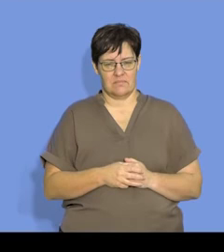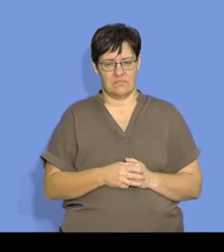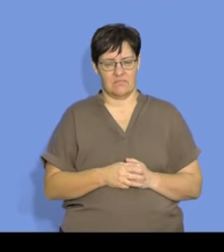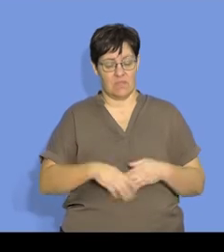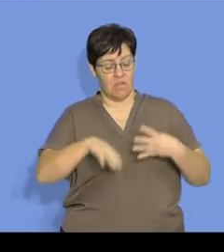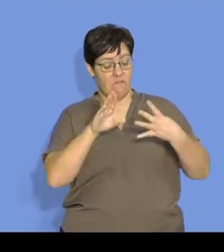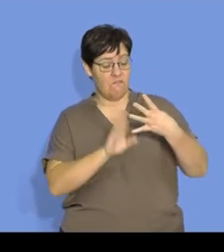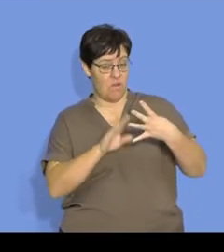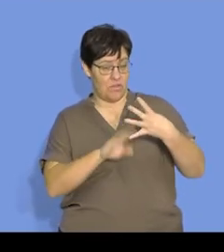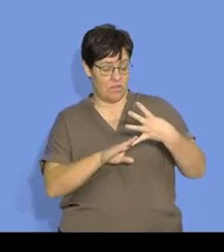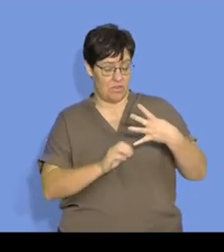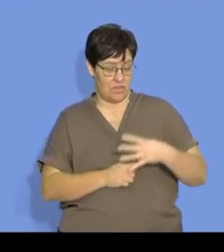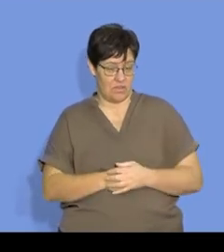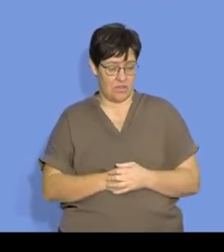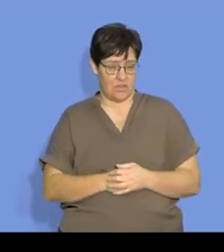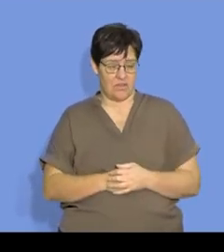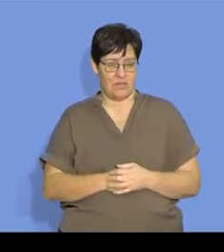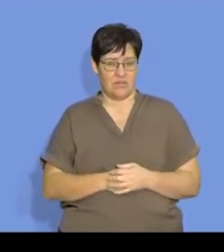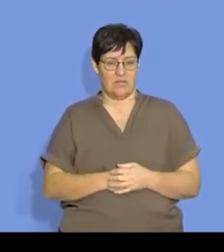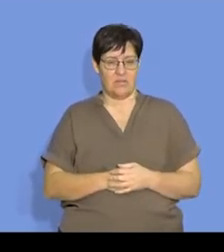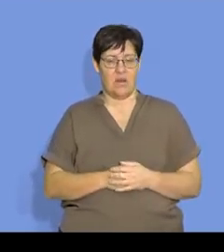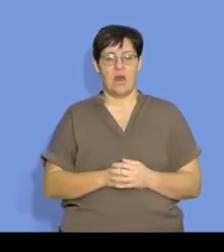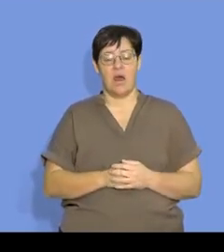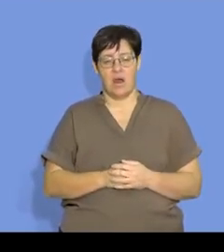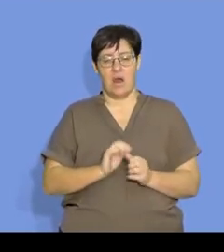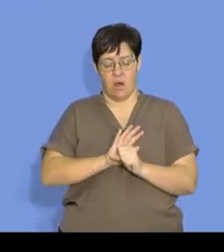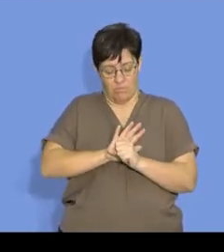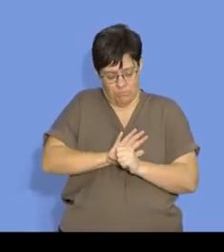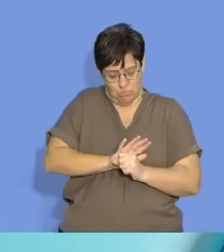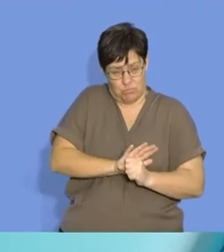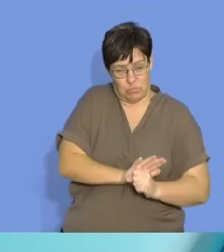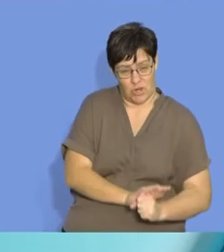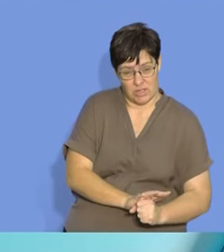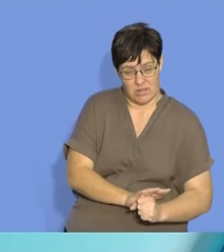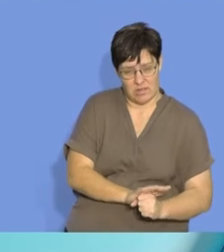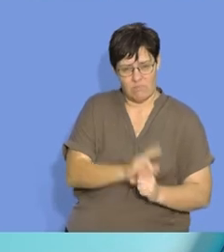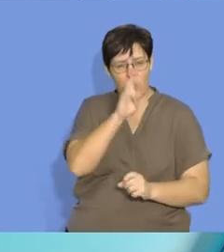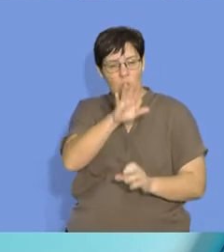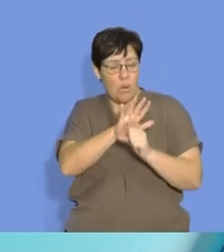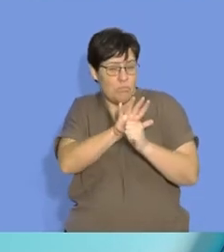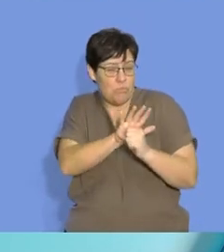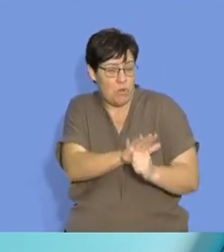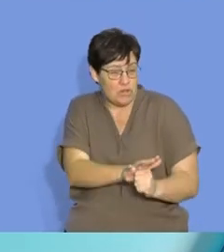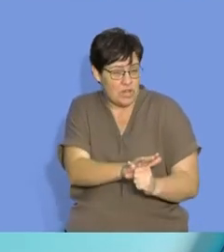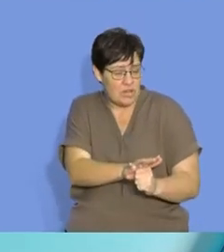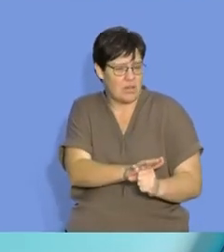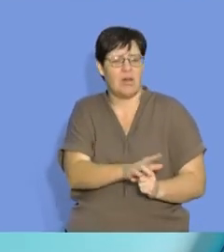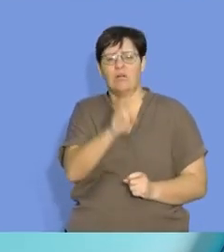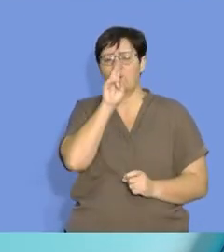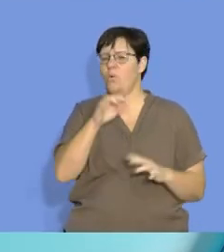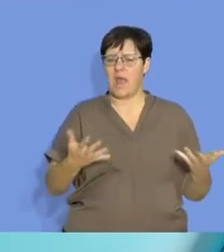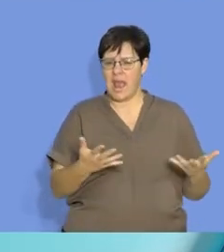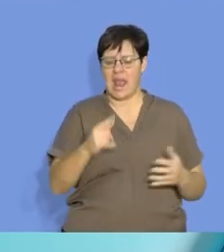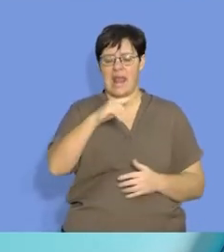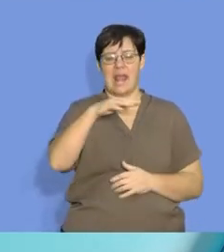The fourth factor that we're going to talk about today is pressure. But when we look at pressure, we look at pressure